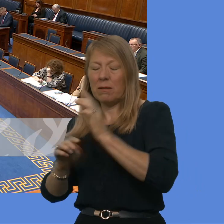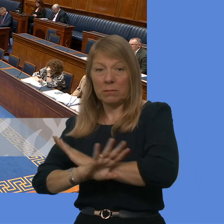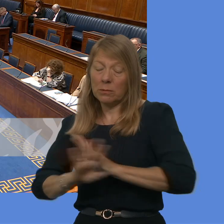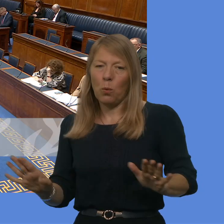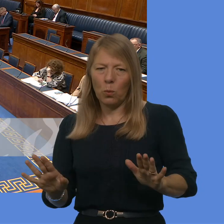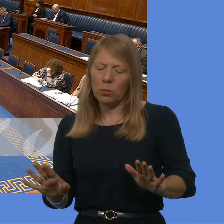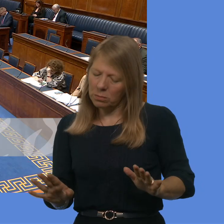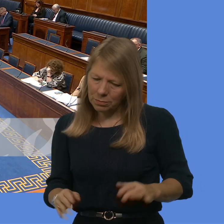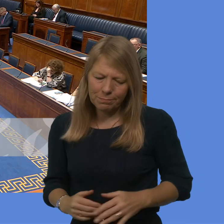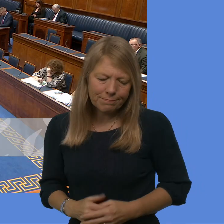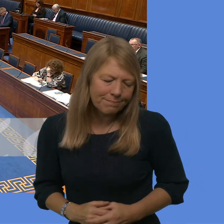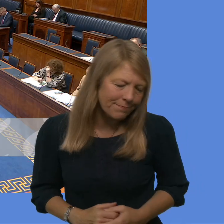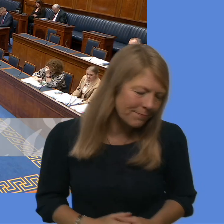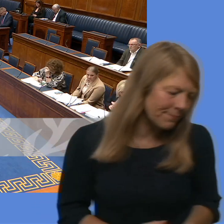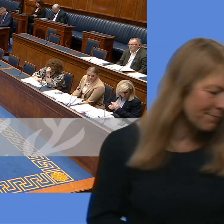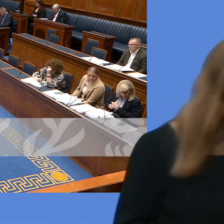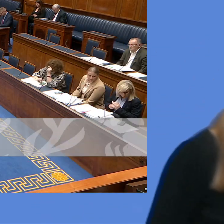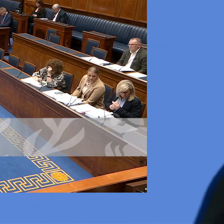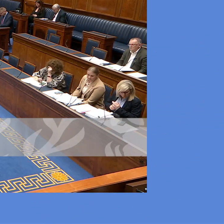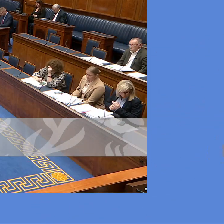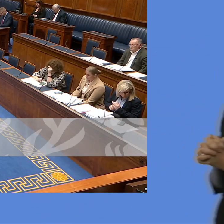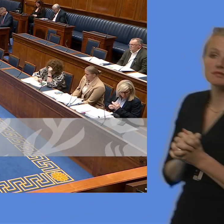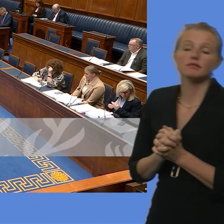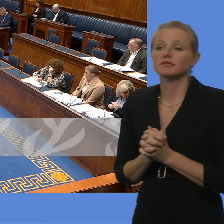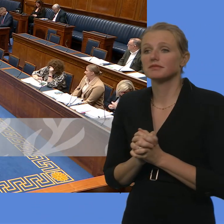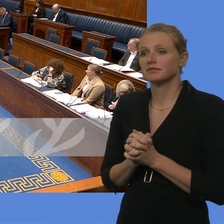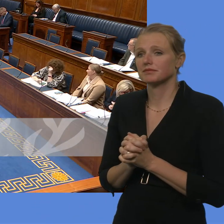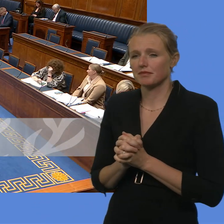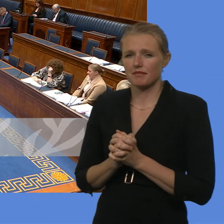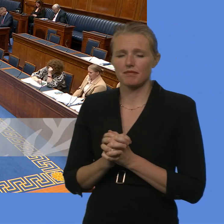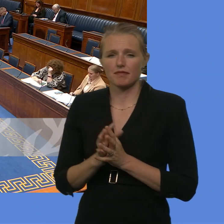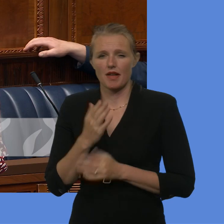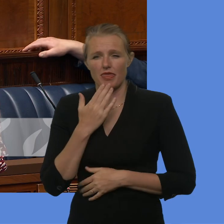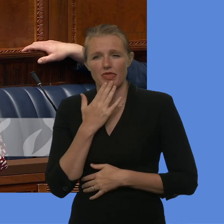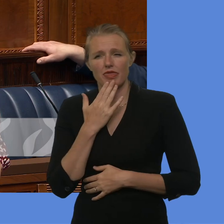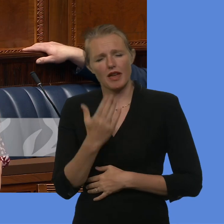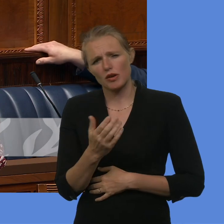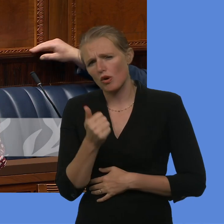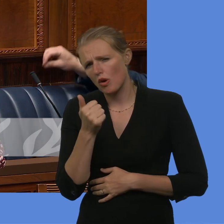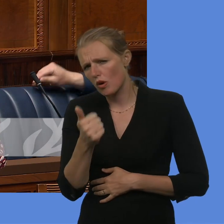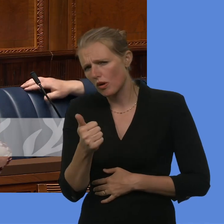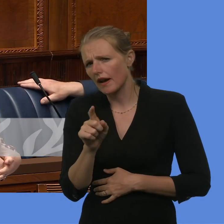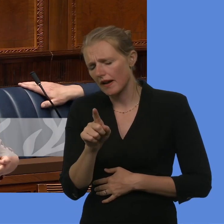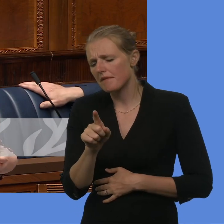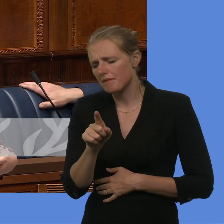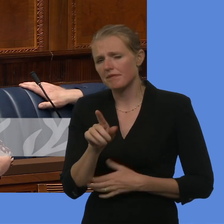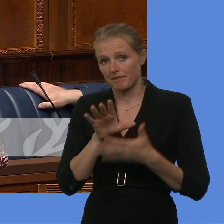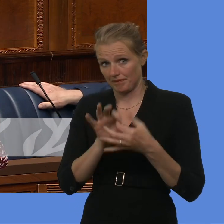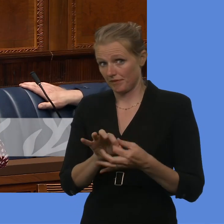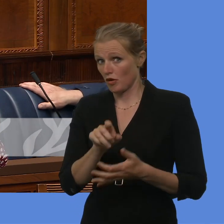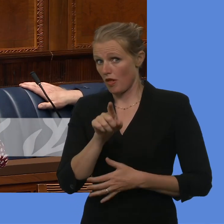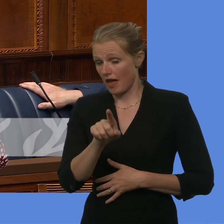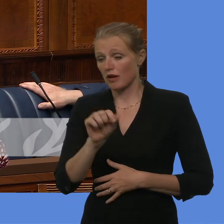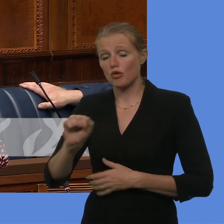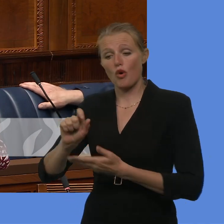Thank you, Deputy First Minister. To follow on then, what reassurances can you and your office give